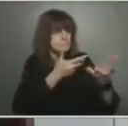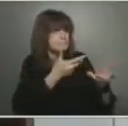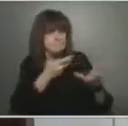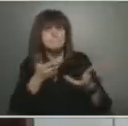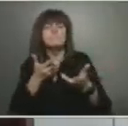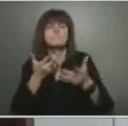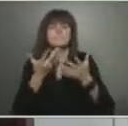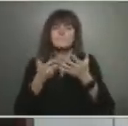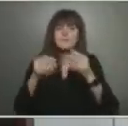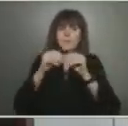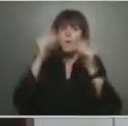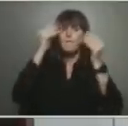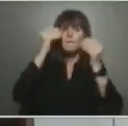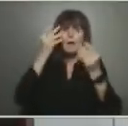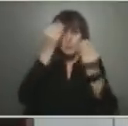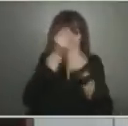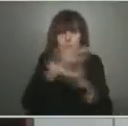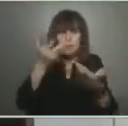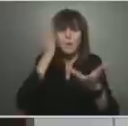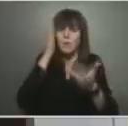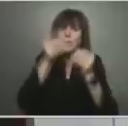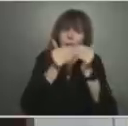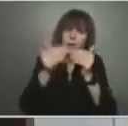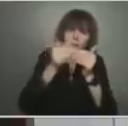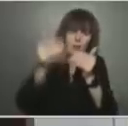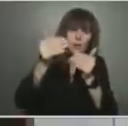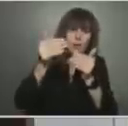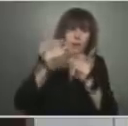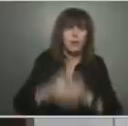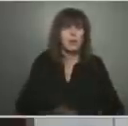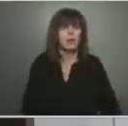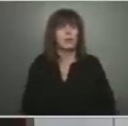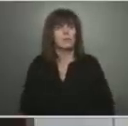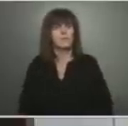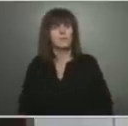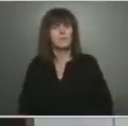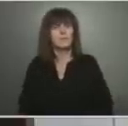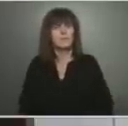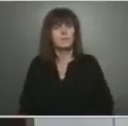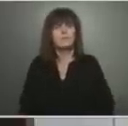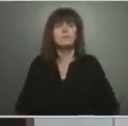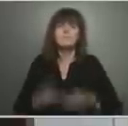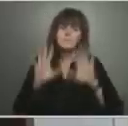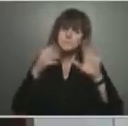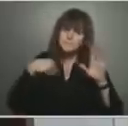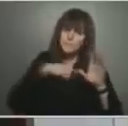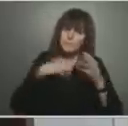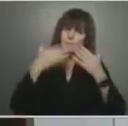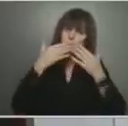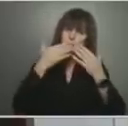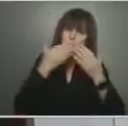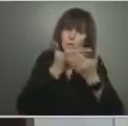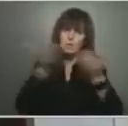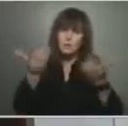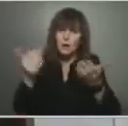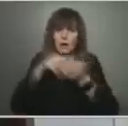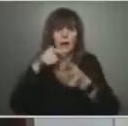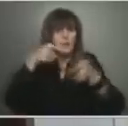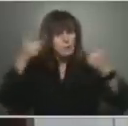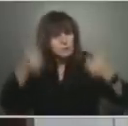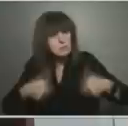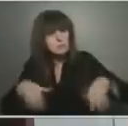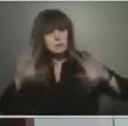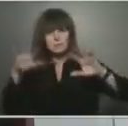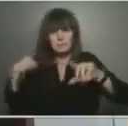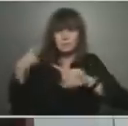days. Once again, I want to thank Ontarians for the sacrifices you have made, not only in these past weeks, but over the last two years.